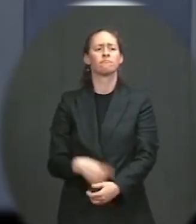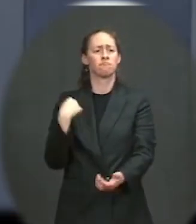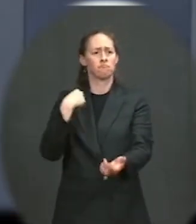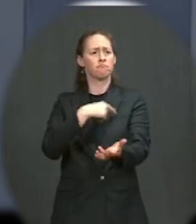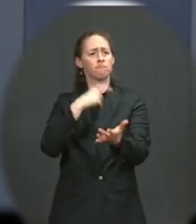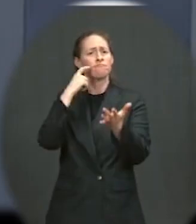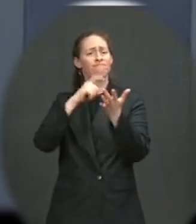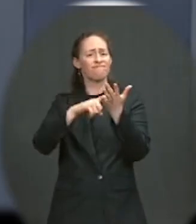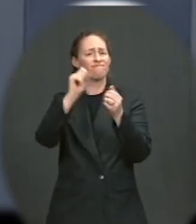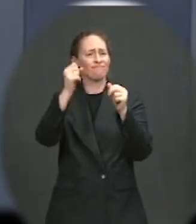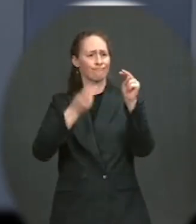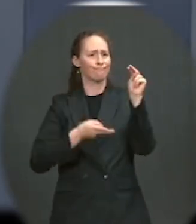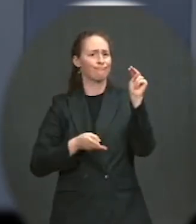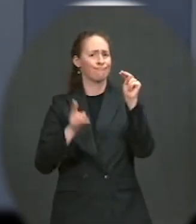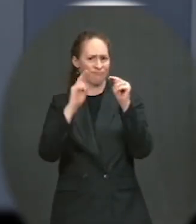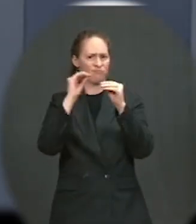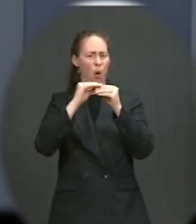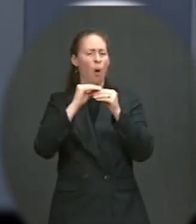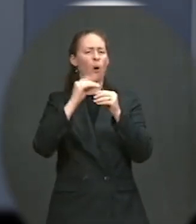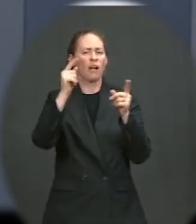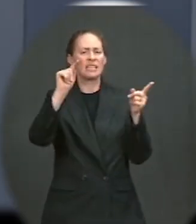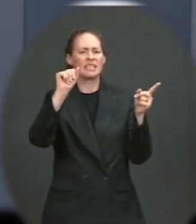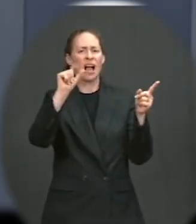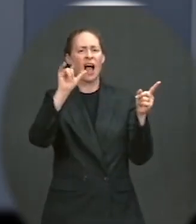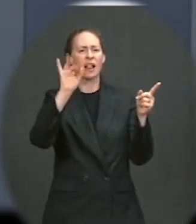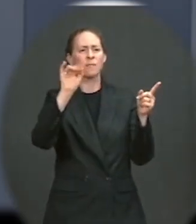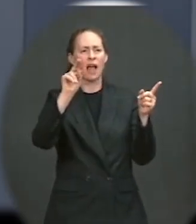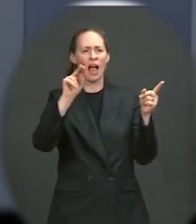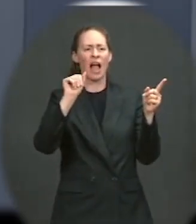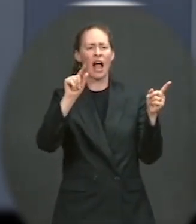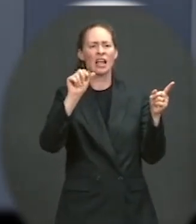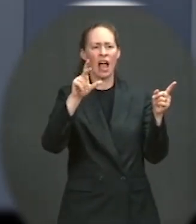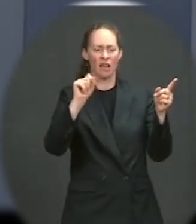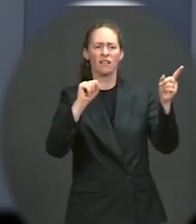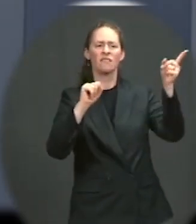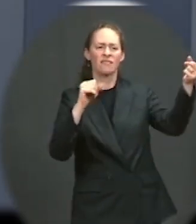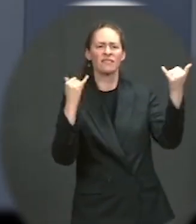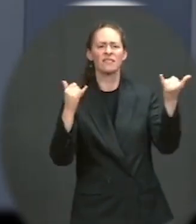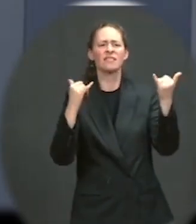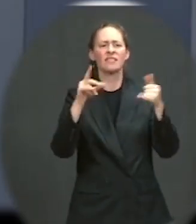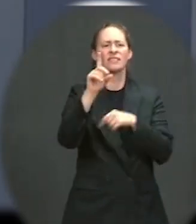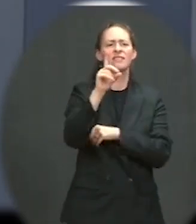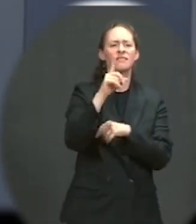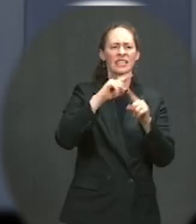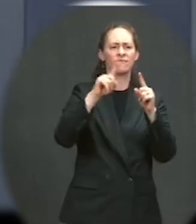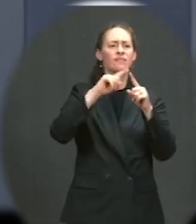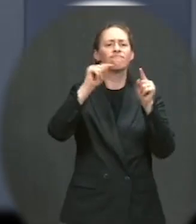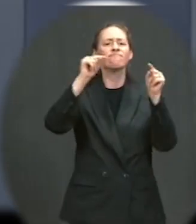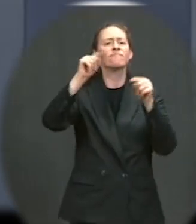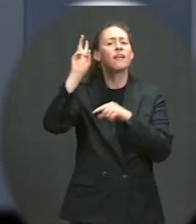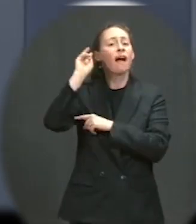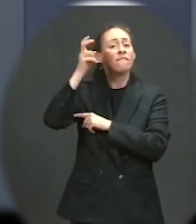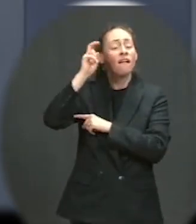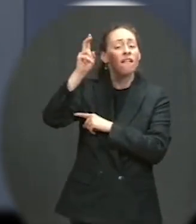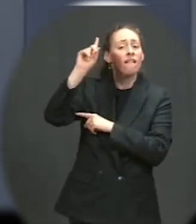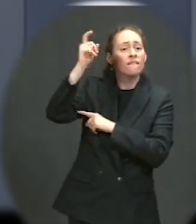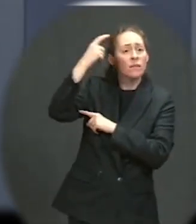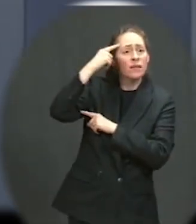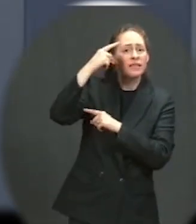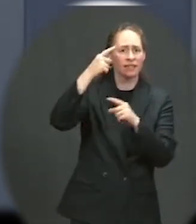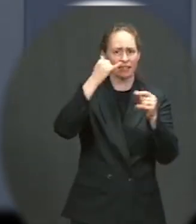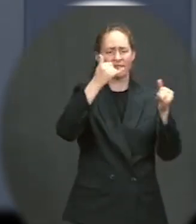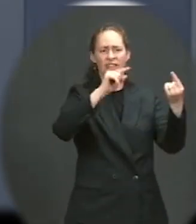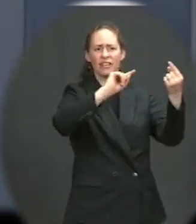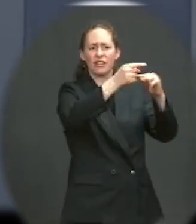on DSF and Afghan government versus a year ago, we have not seen an increase in attacks on our